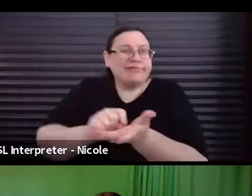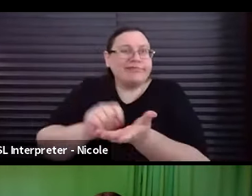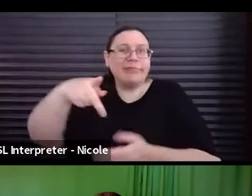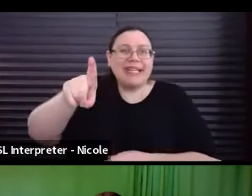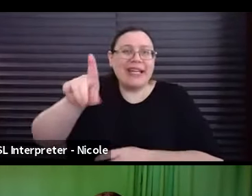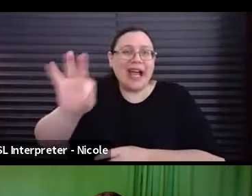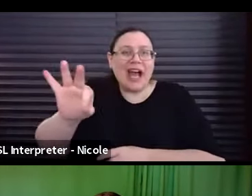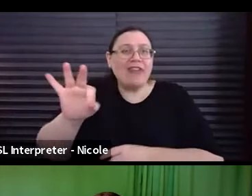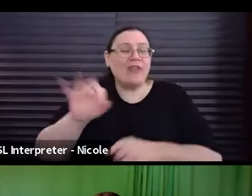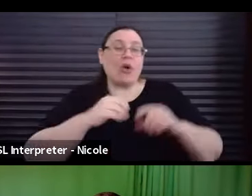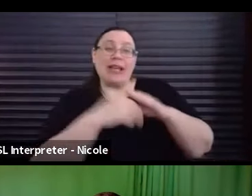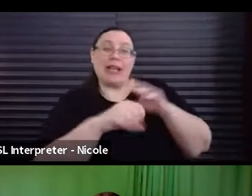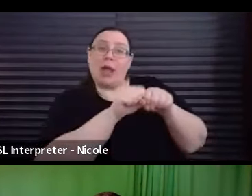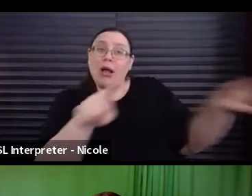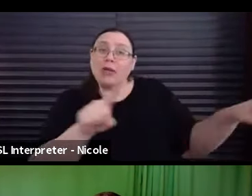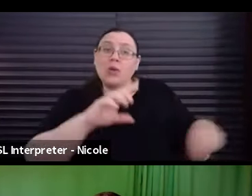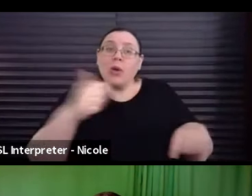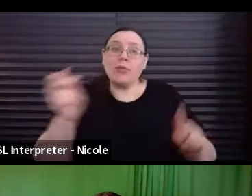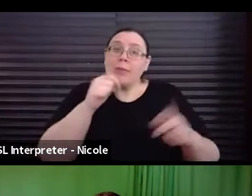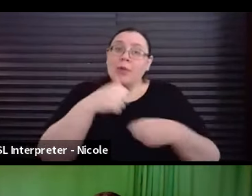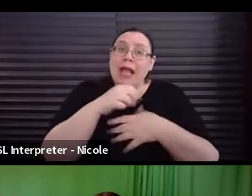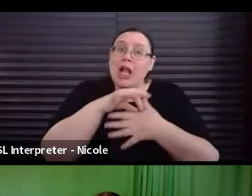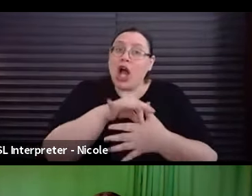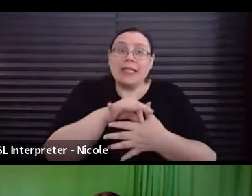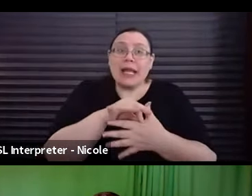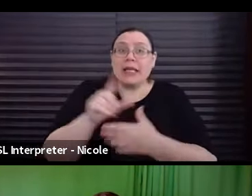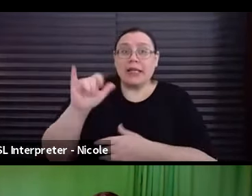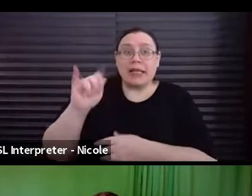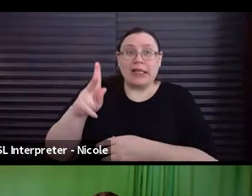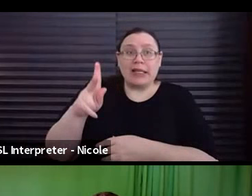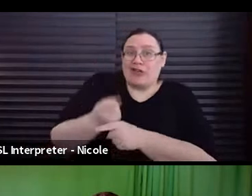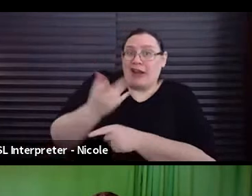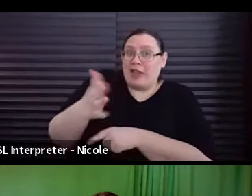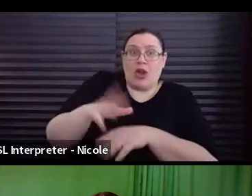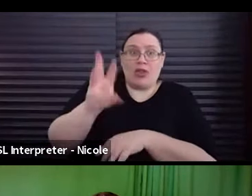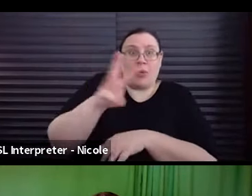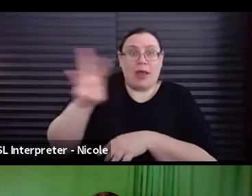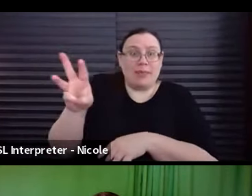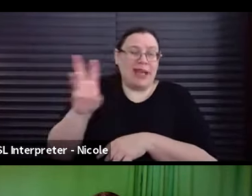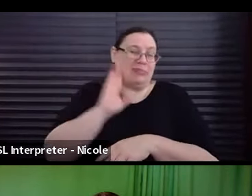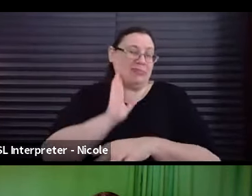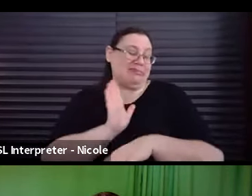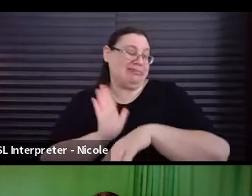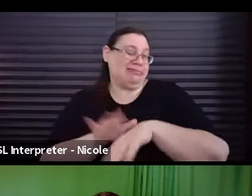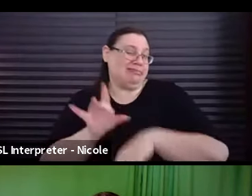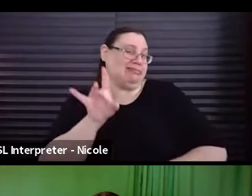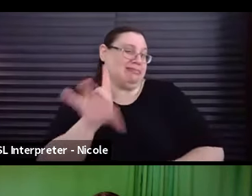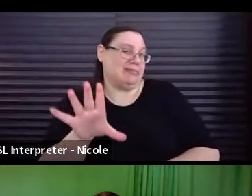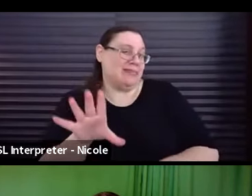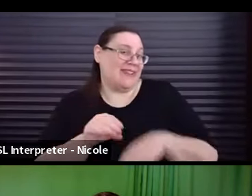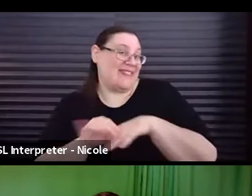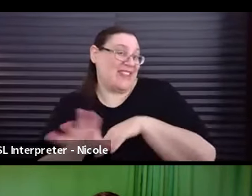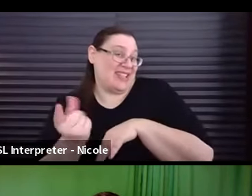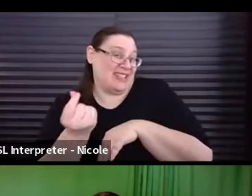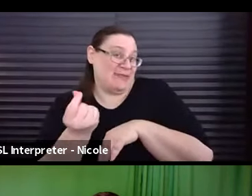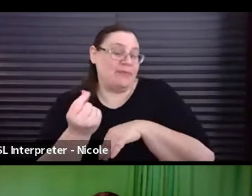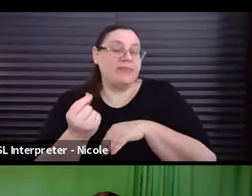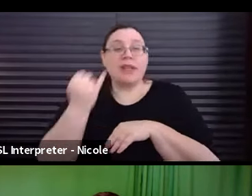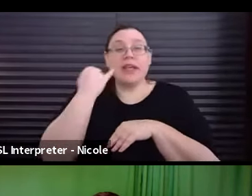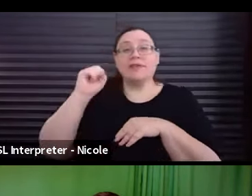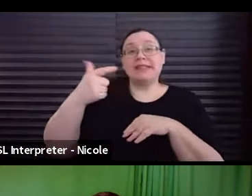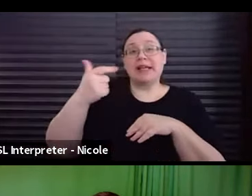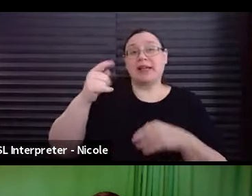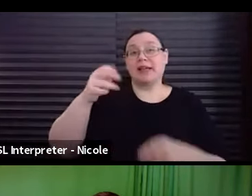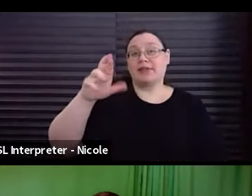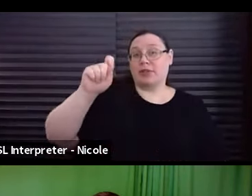content creators and the link is right on the website as well. I'll give you a little hint, little hot tip. If you go to sag after dot